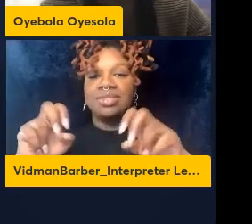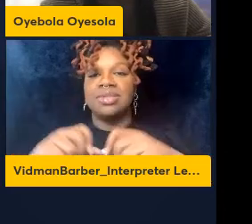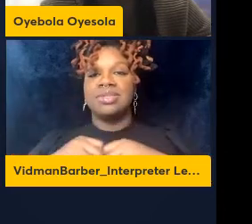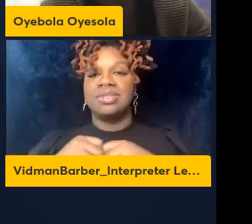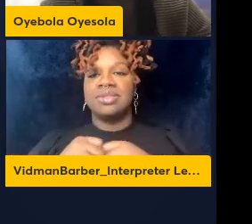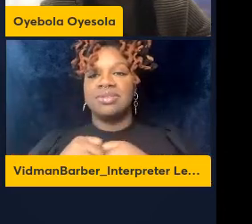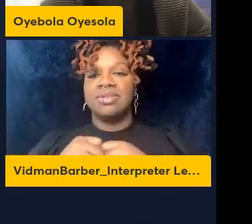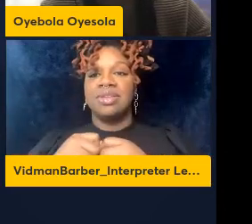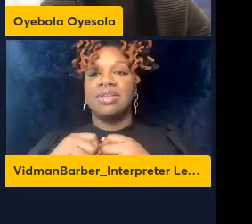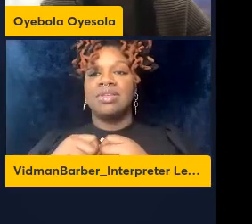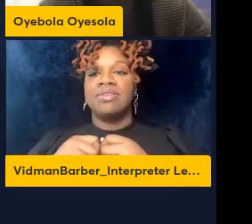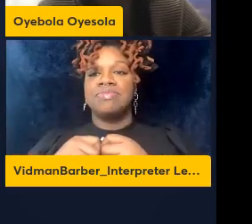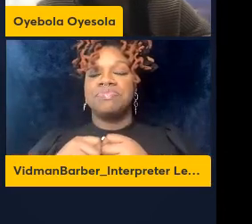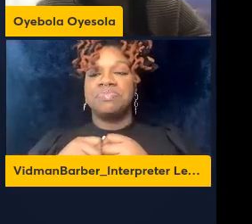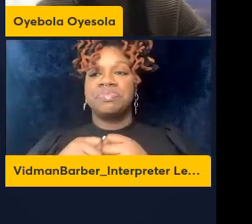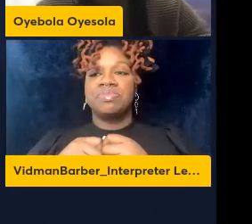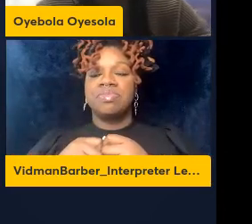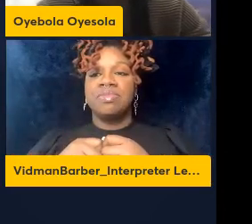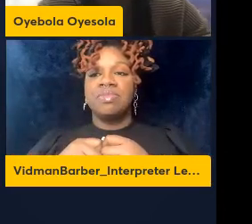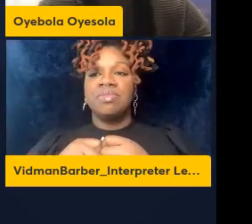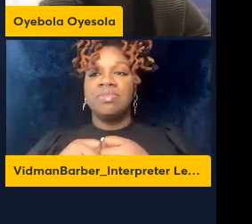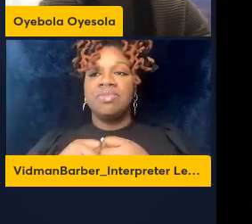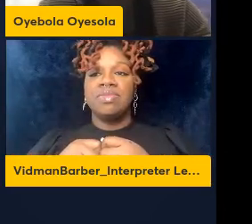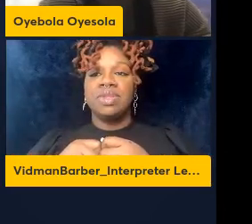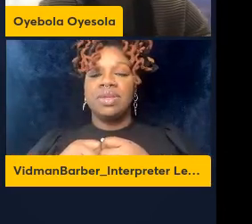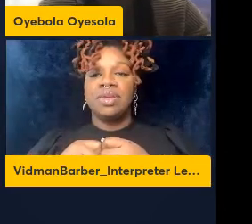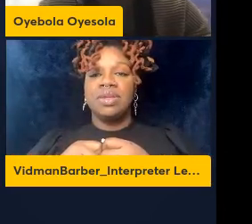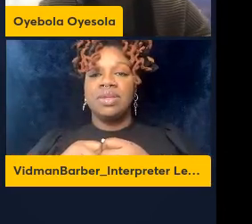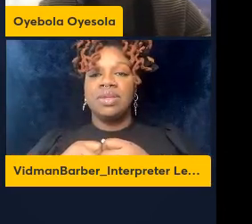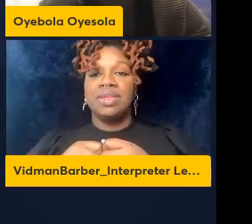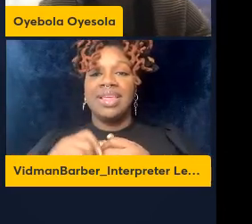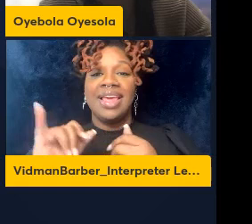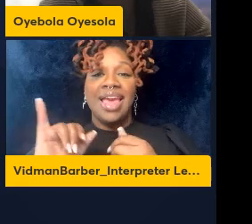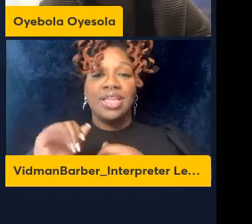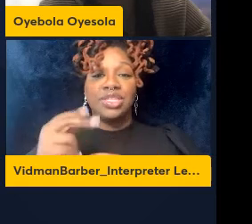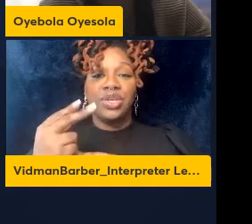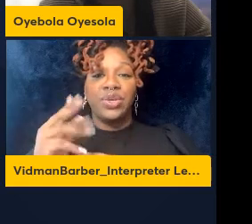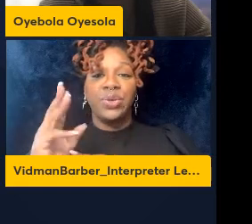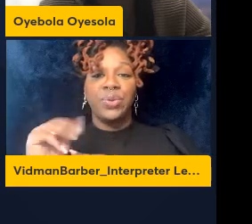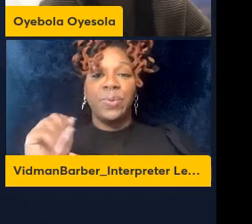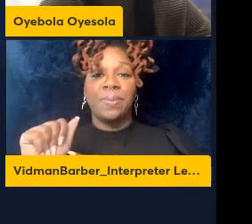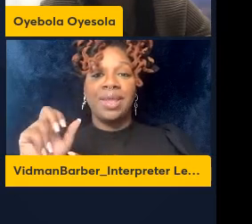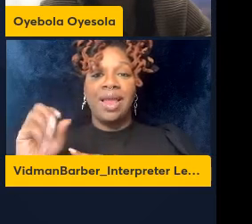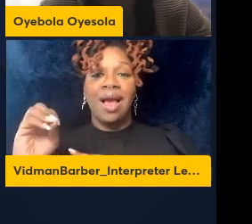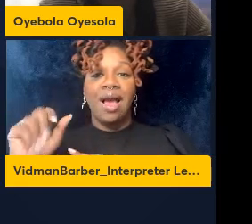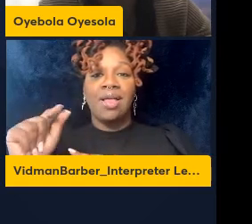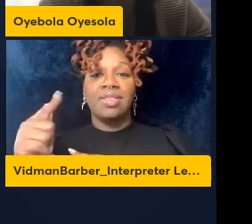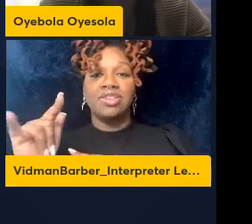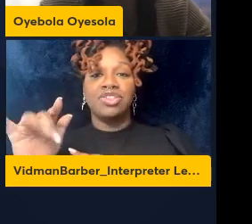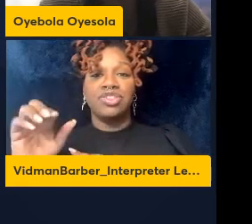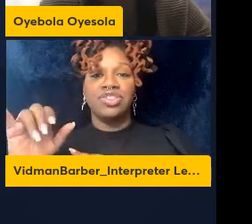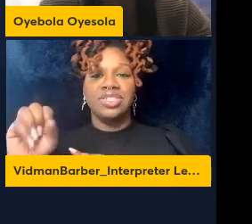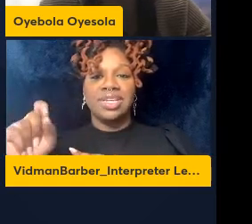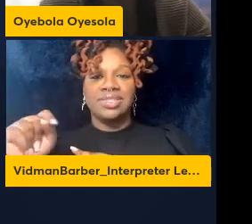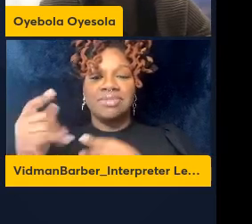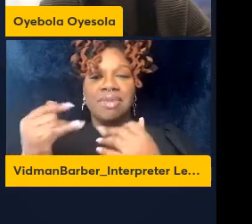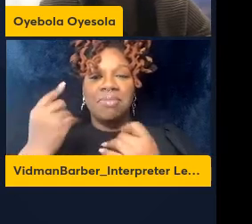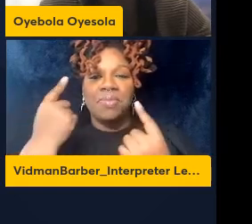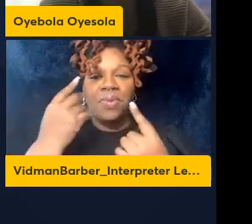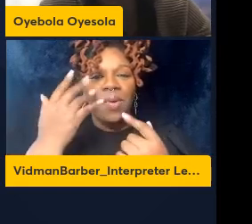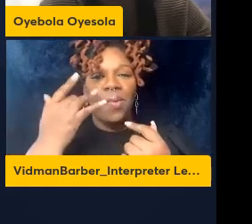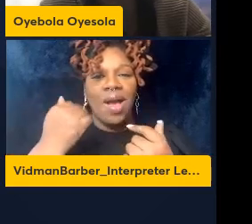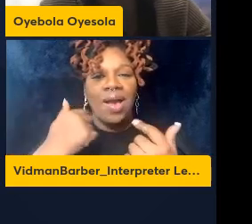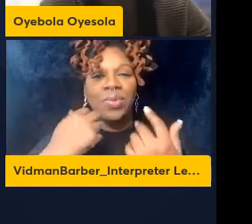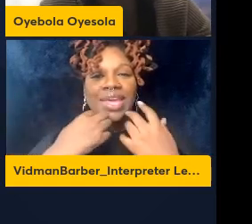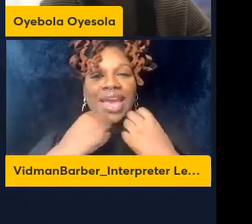MLM but then as immunologists I guess the question is why do we care so why